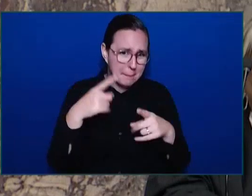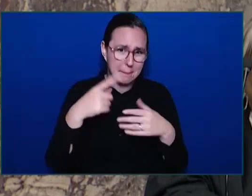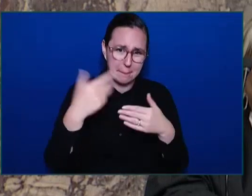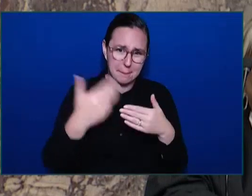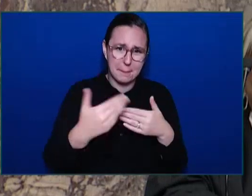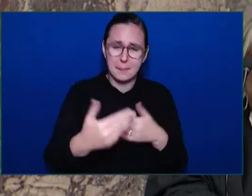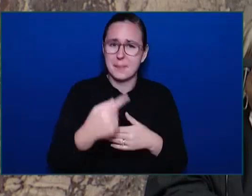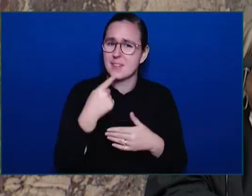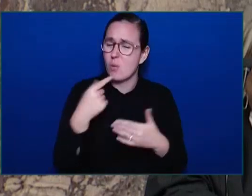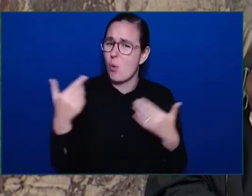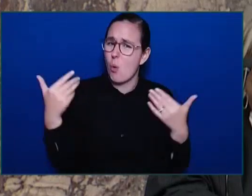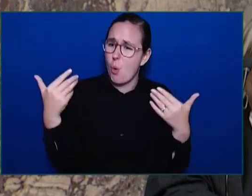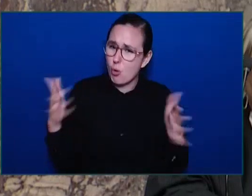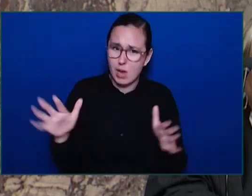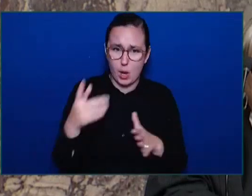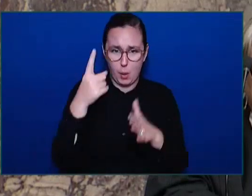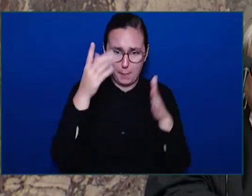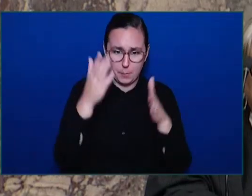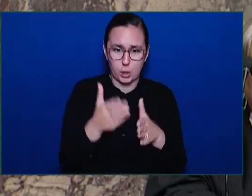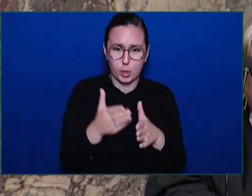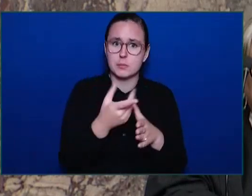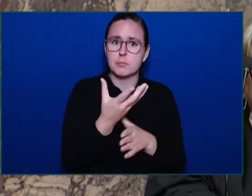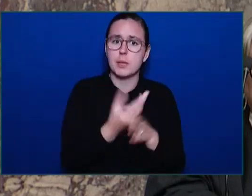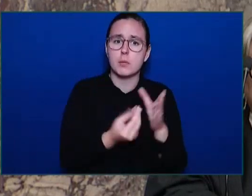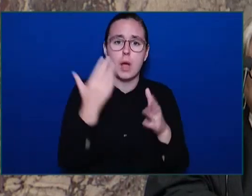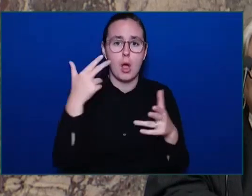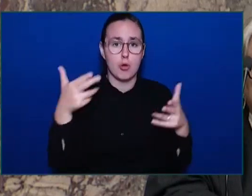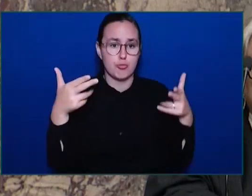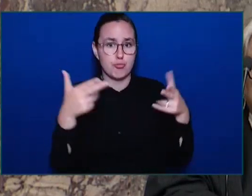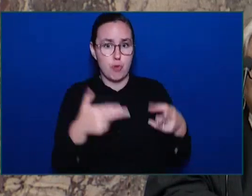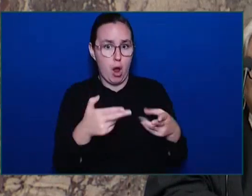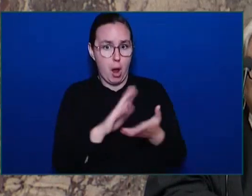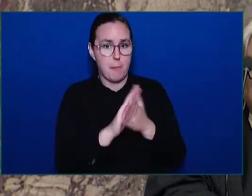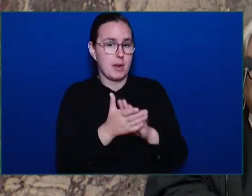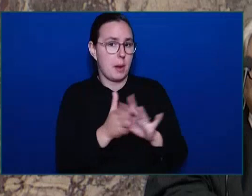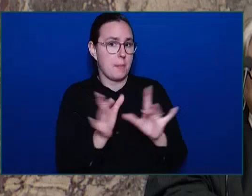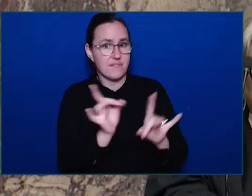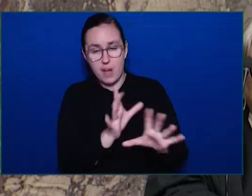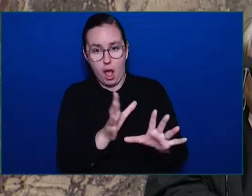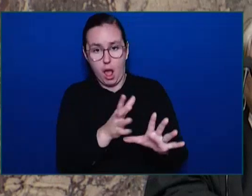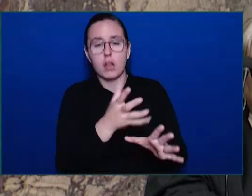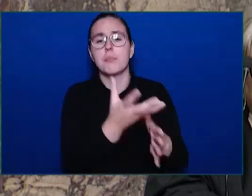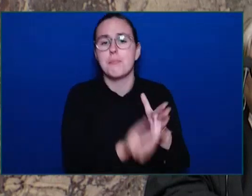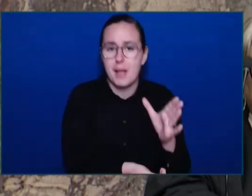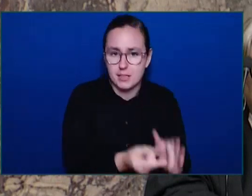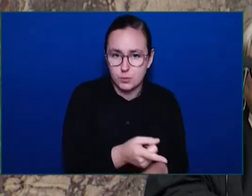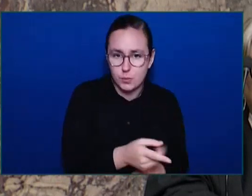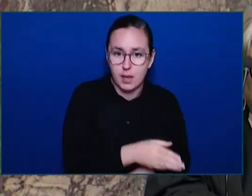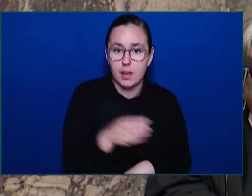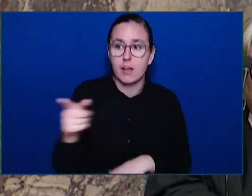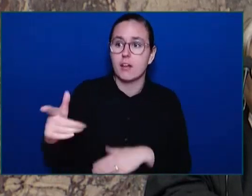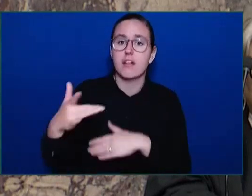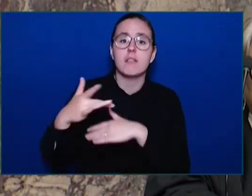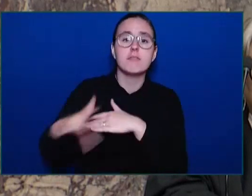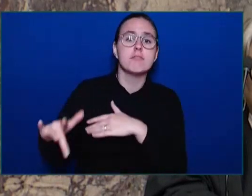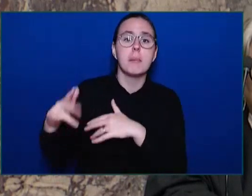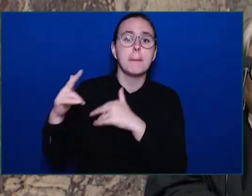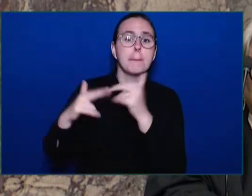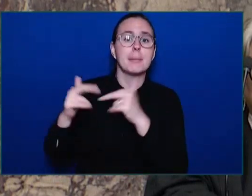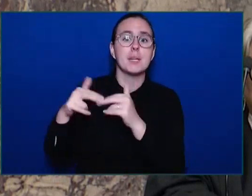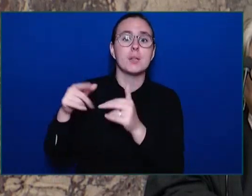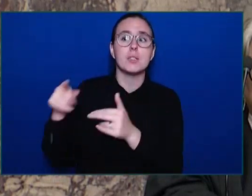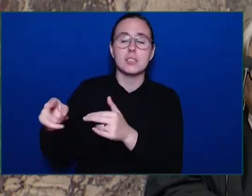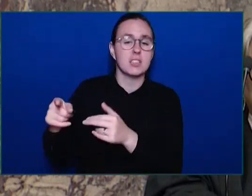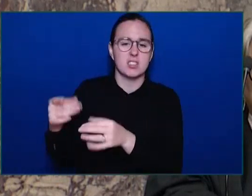violent. We've had fires in vacant buildings. We've had a suspected hit and run that took a life. The list goes on